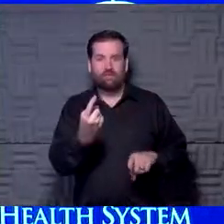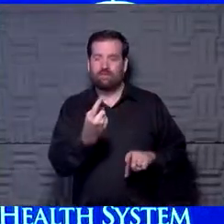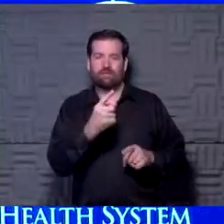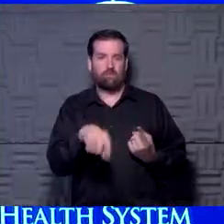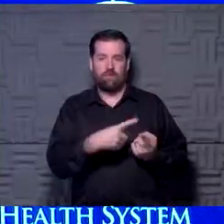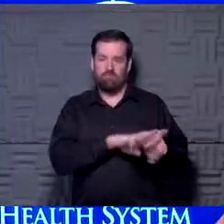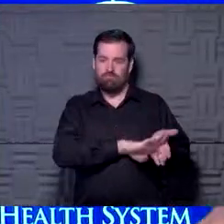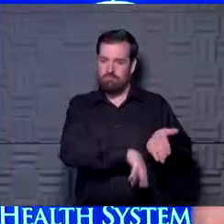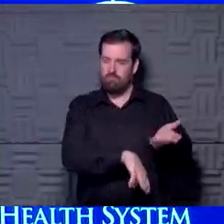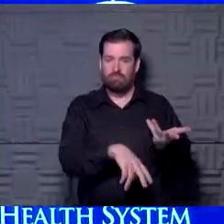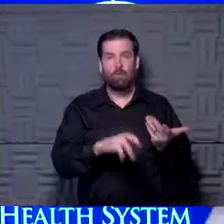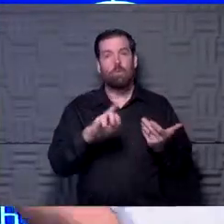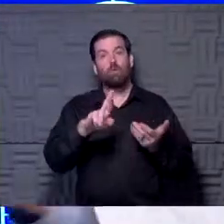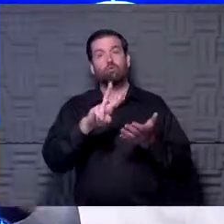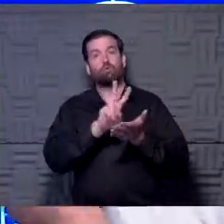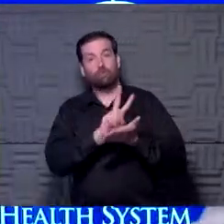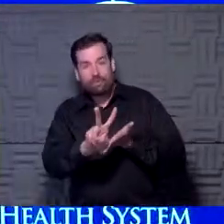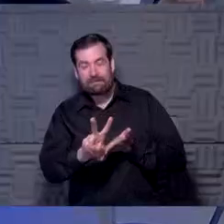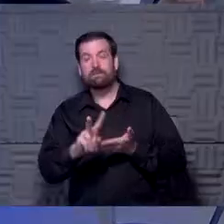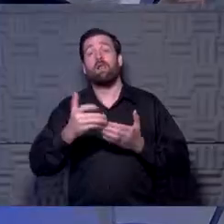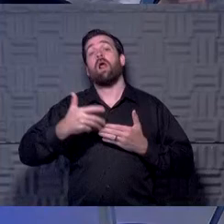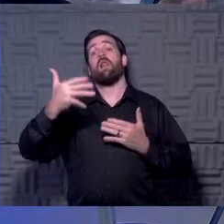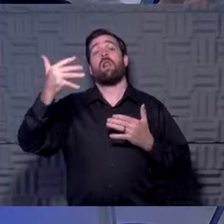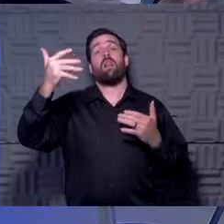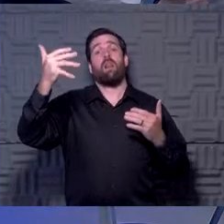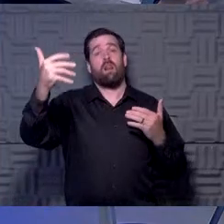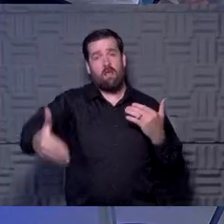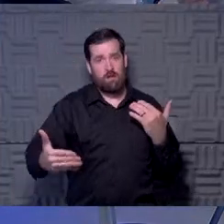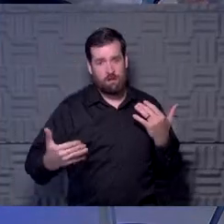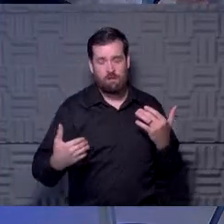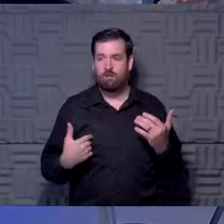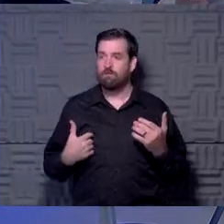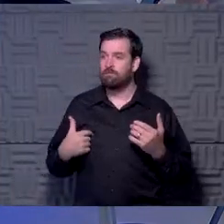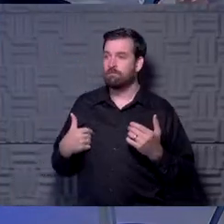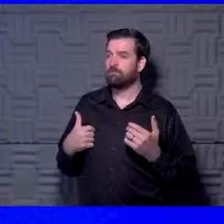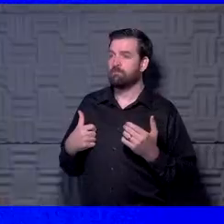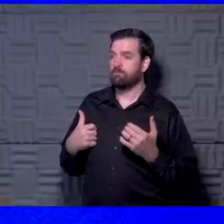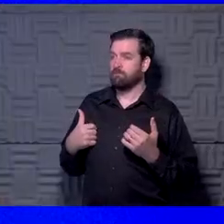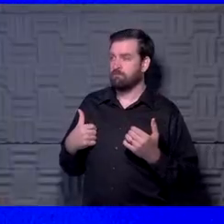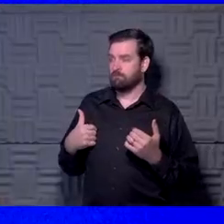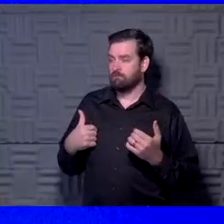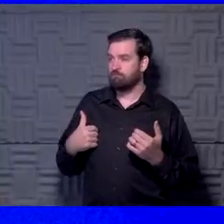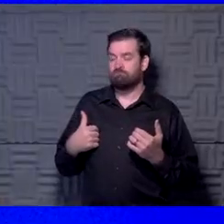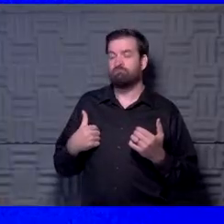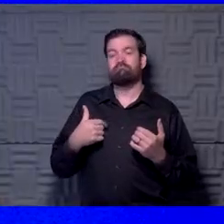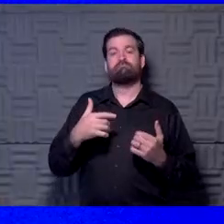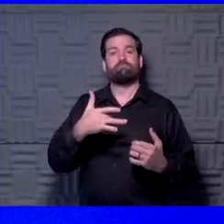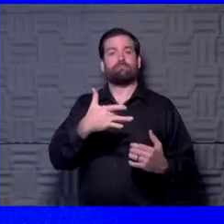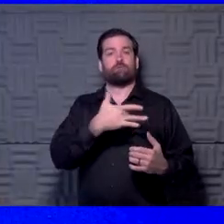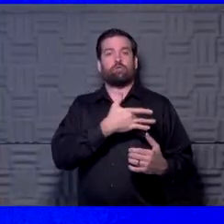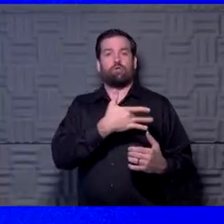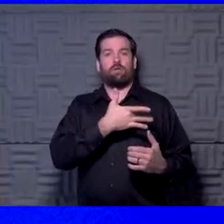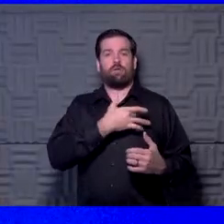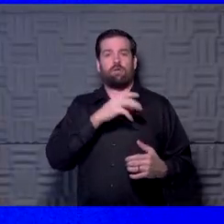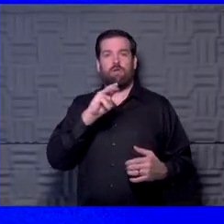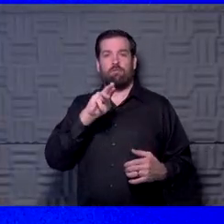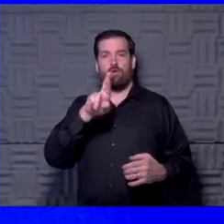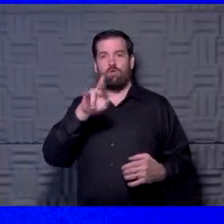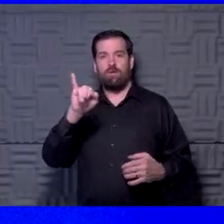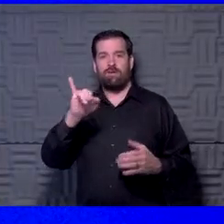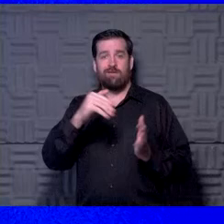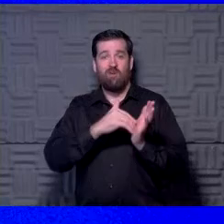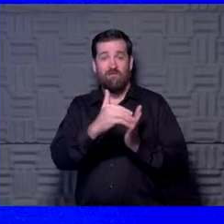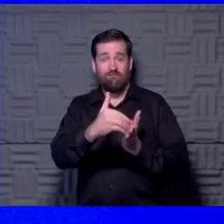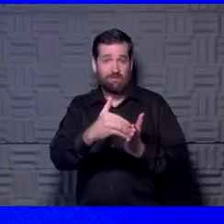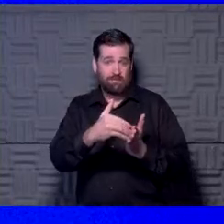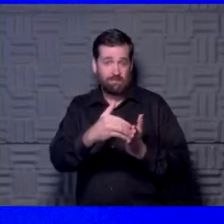after two weeks, it's what could develop thereafter. Yeah, absolutely. We don't, you know, we don't do cardiac MRIs frequently here